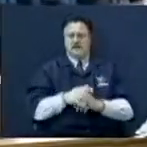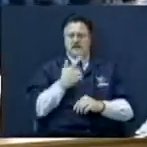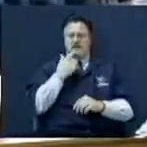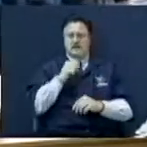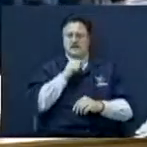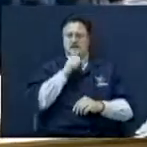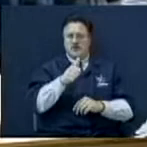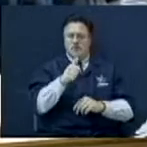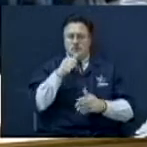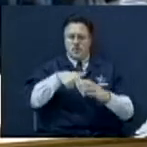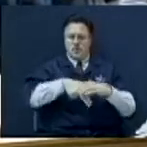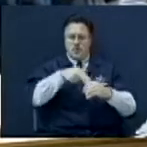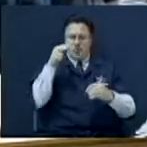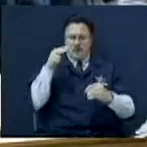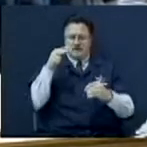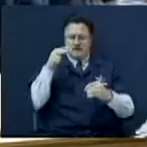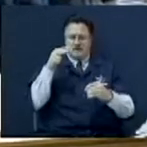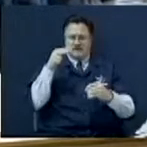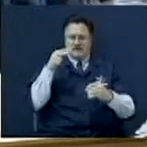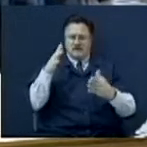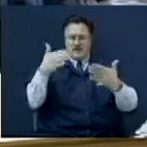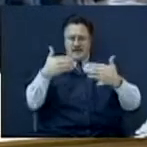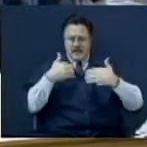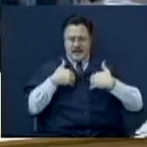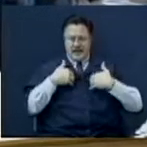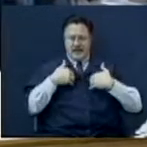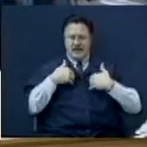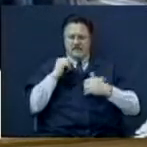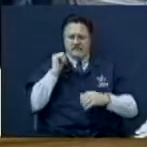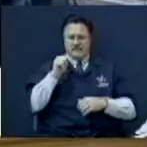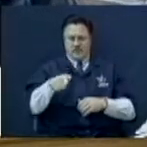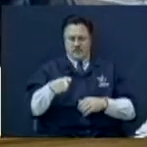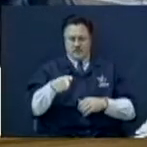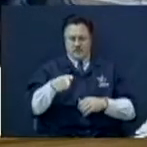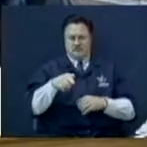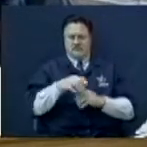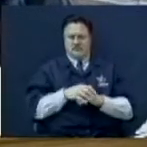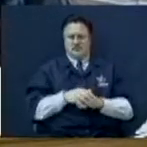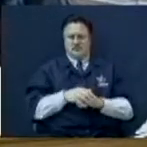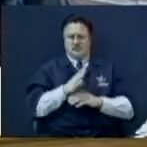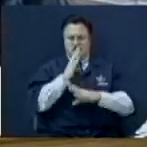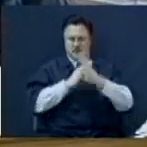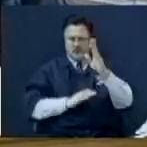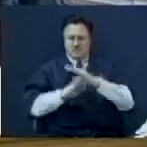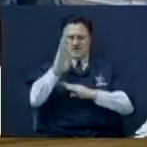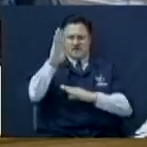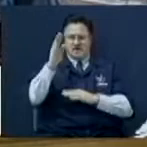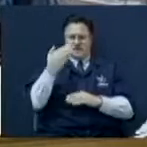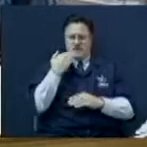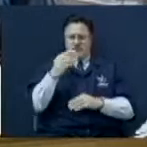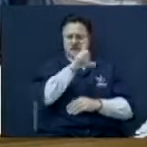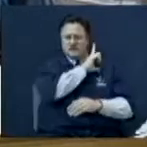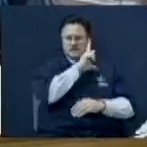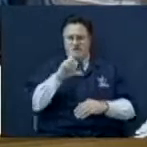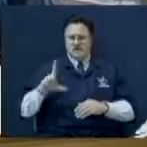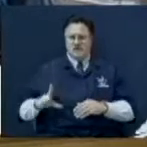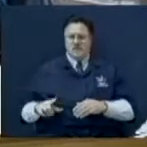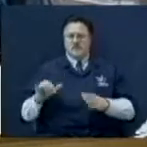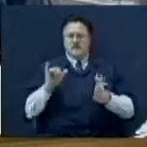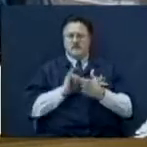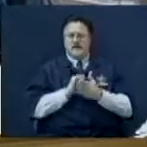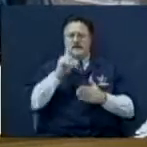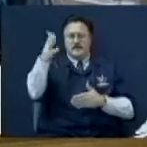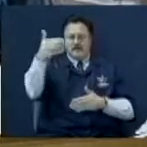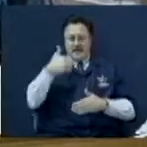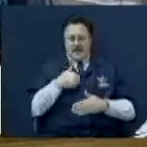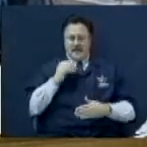said, don't quit. I got you back. Somebody raise your hand. If you thank God, thank God for him